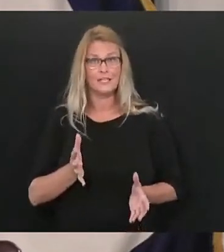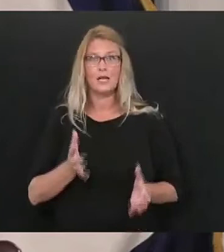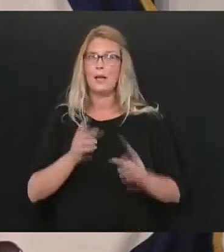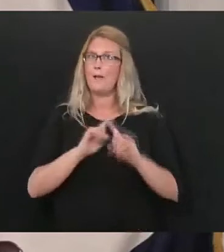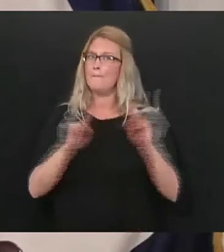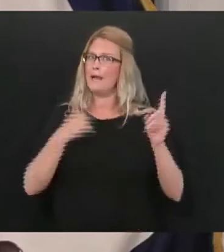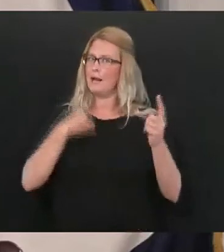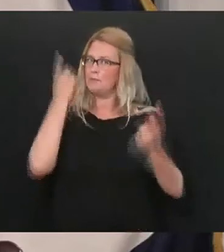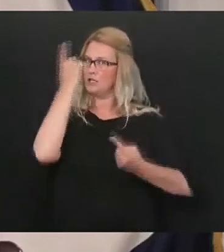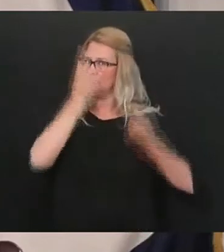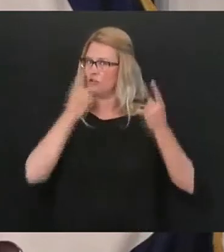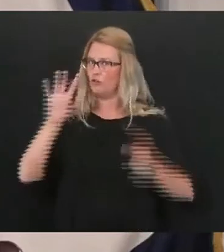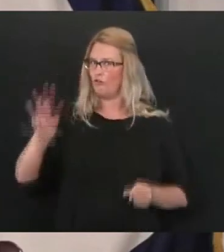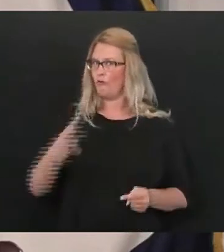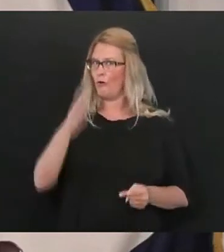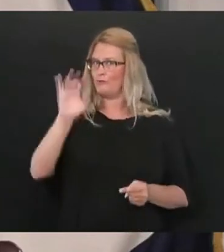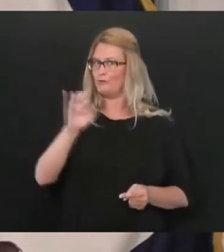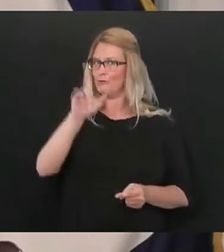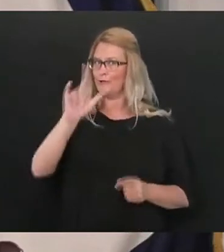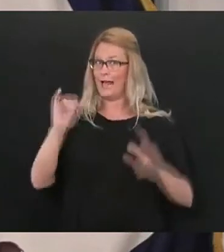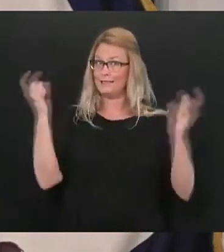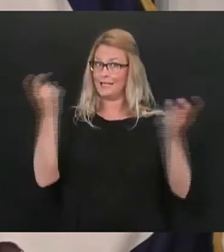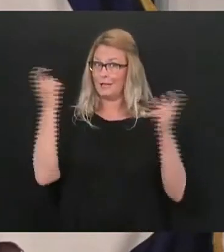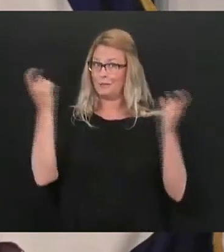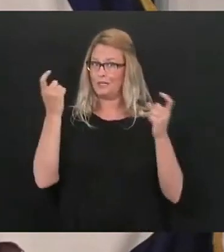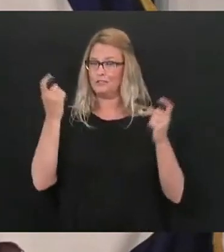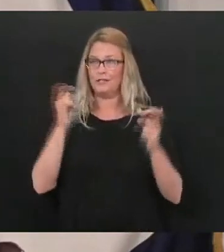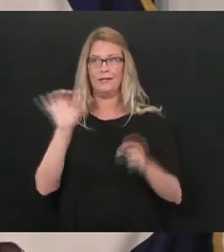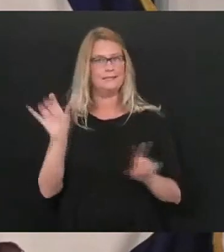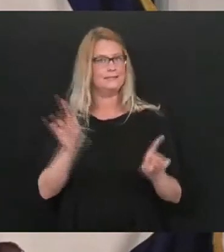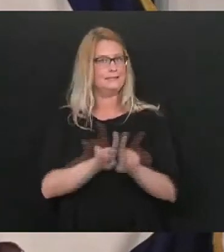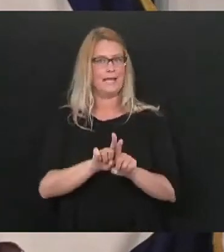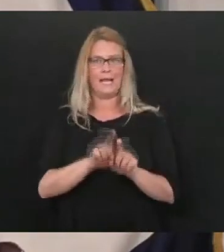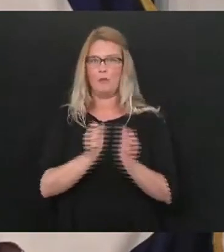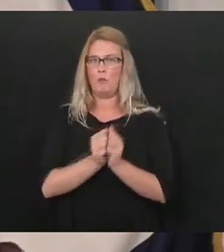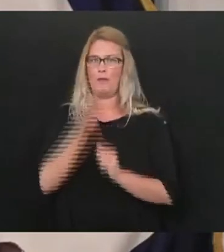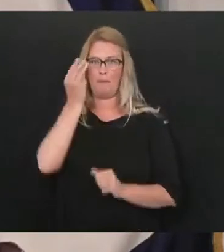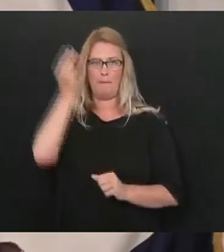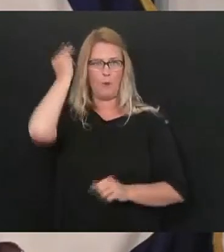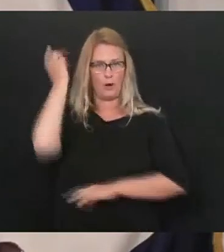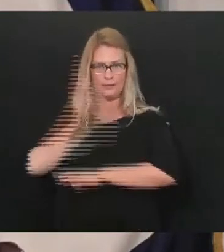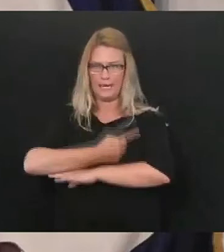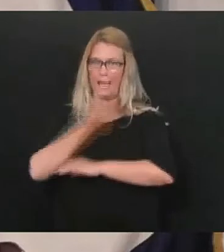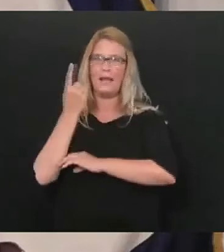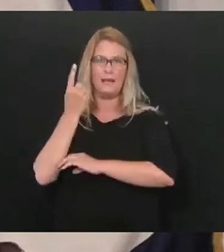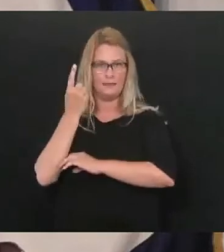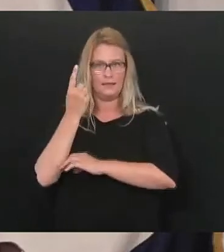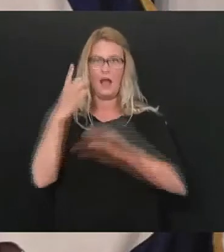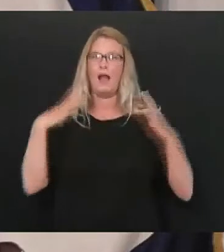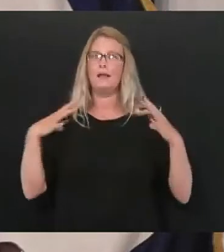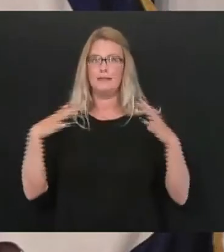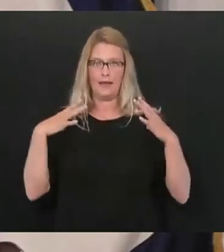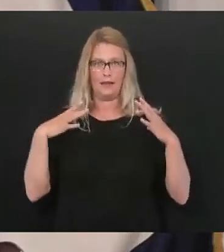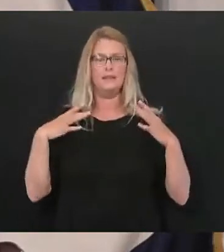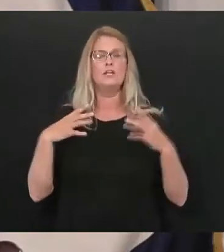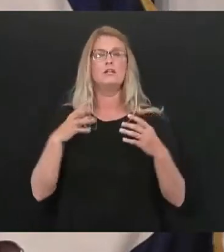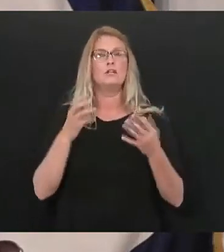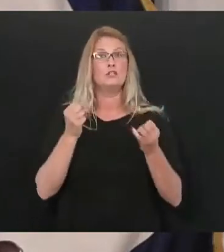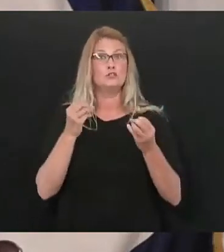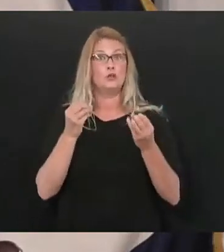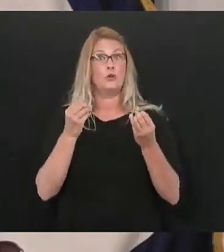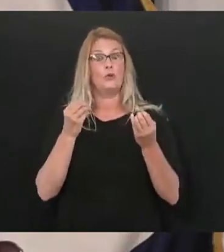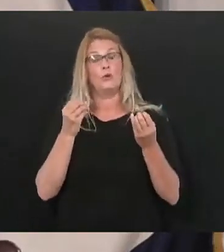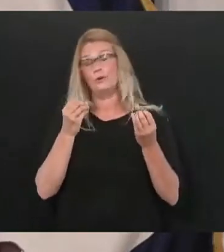concerned about the 4th of July just like I was concerned about Memorial Day and it is surely still on the table